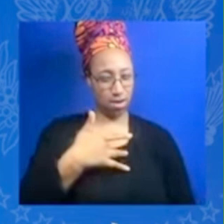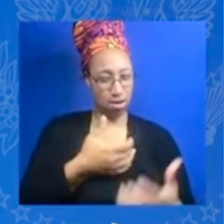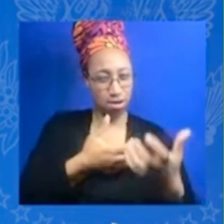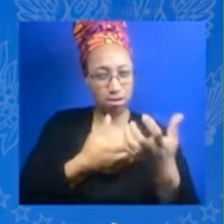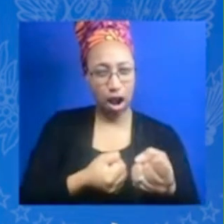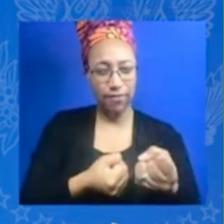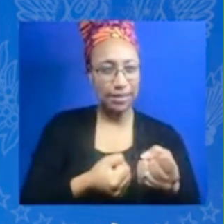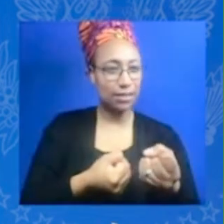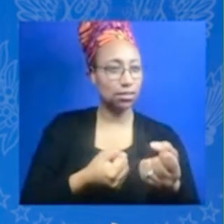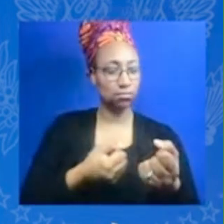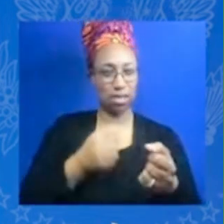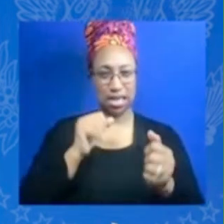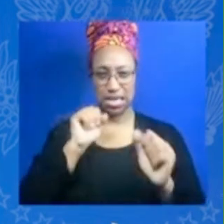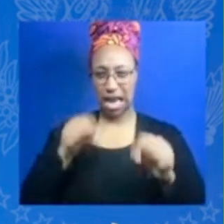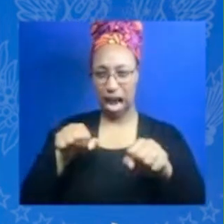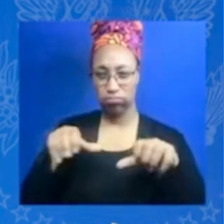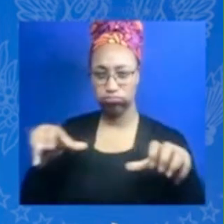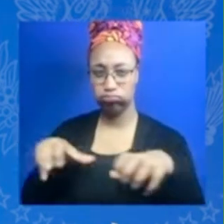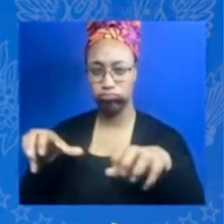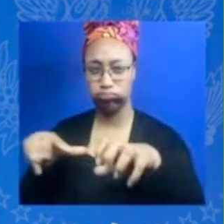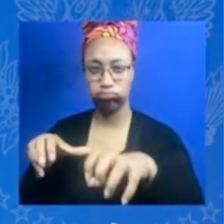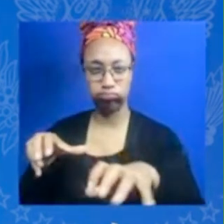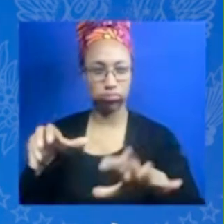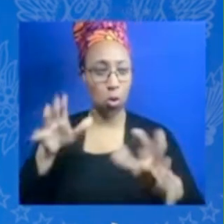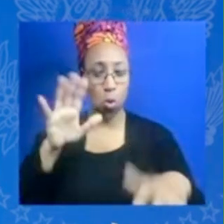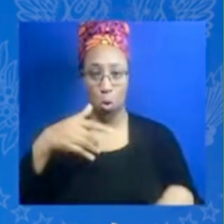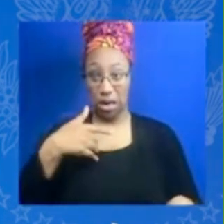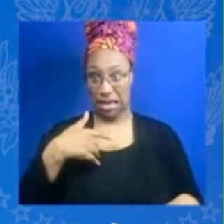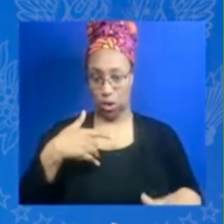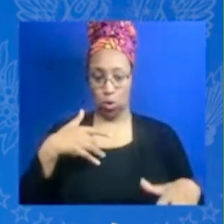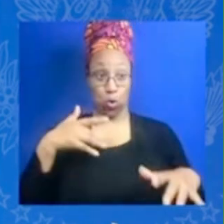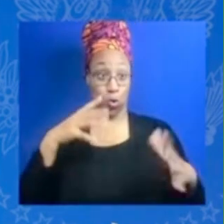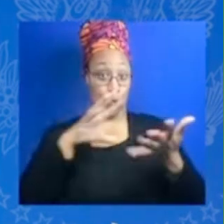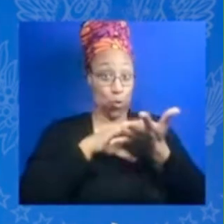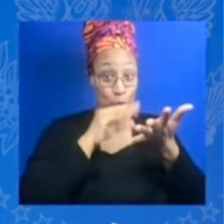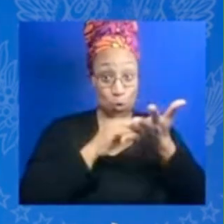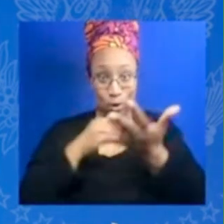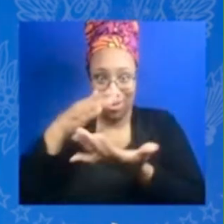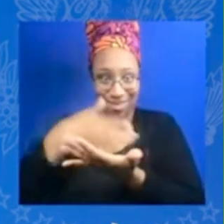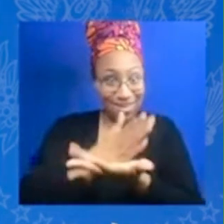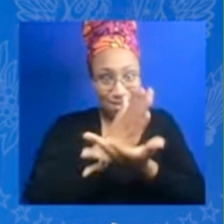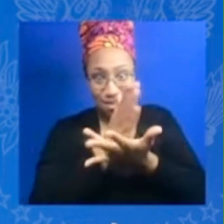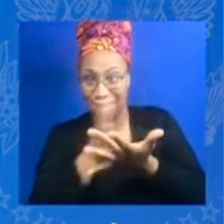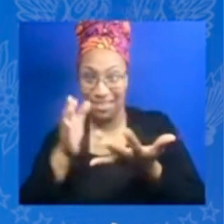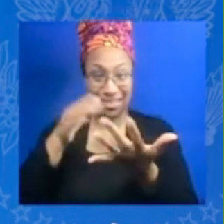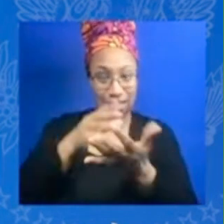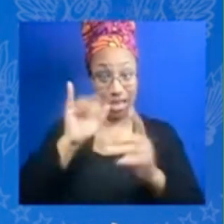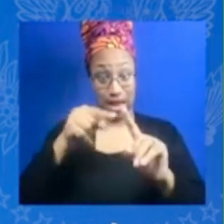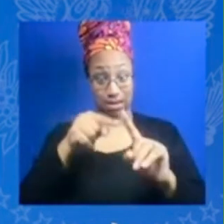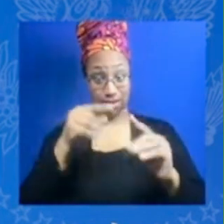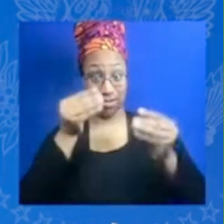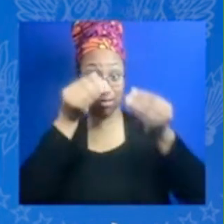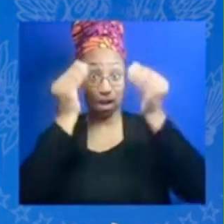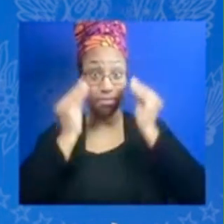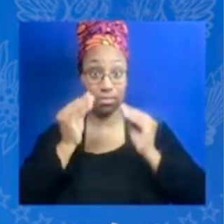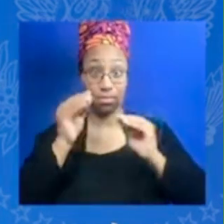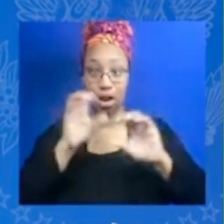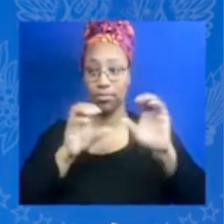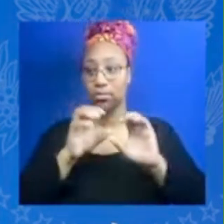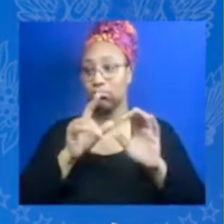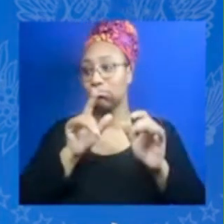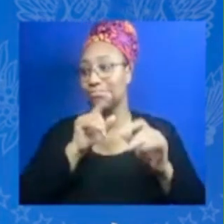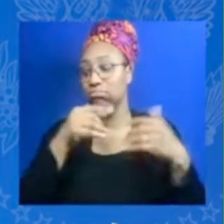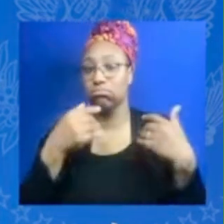crazy learner I started reading books on cosmetic chemistry I started reaching out to mentors cosmetic chemists